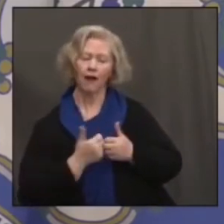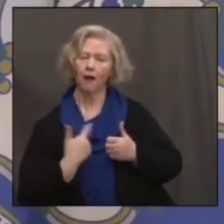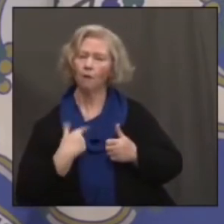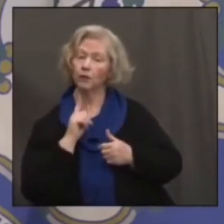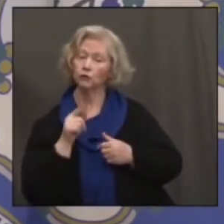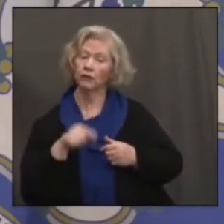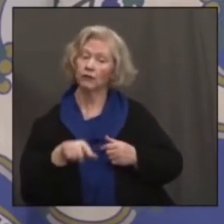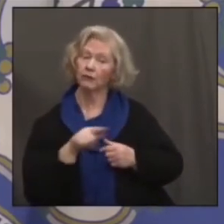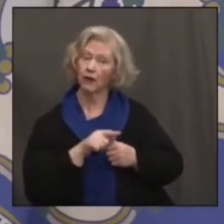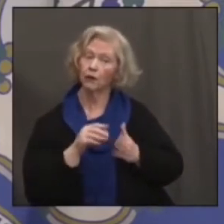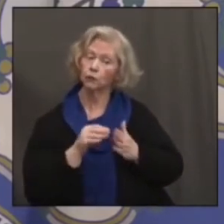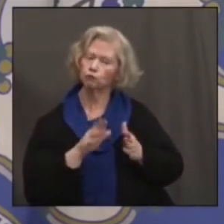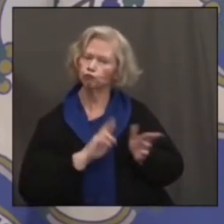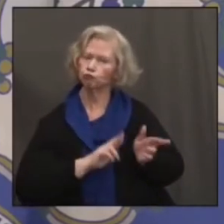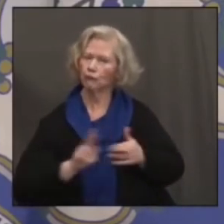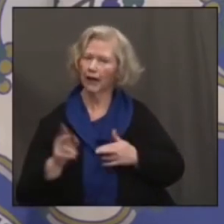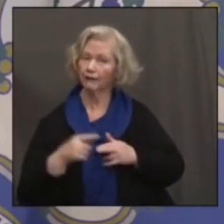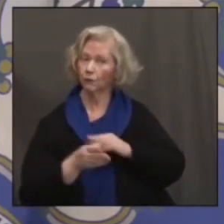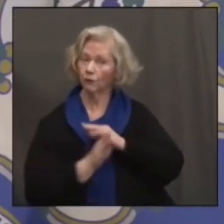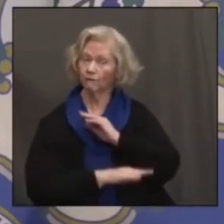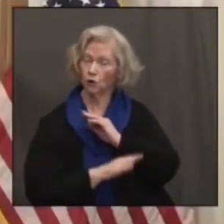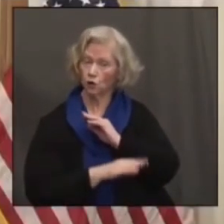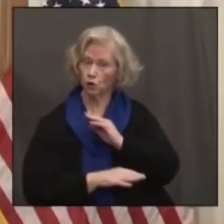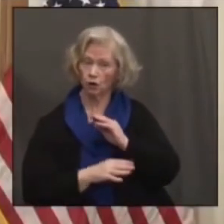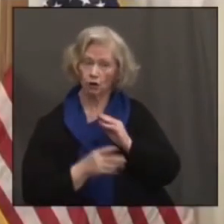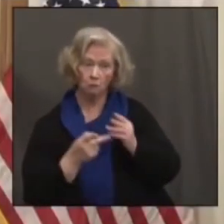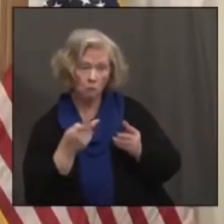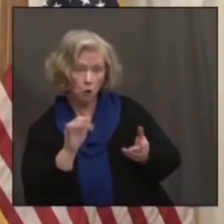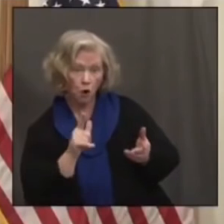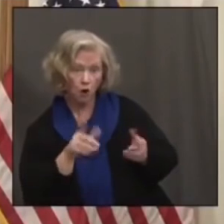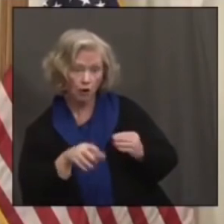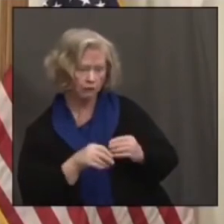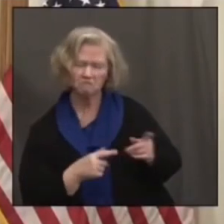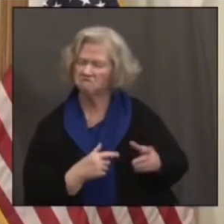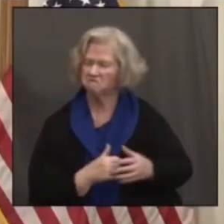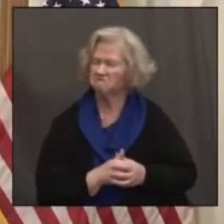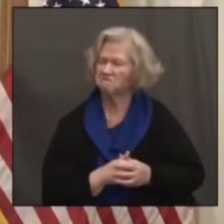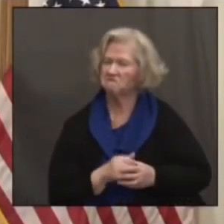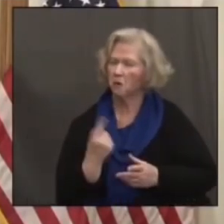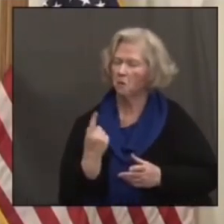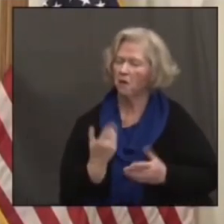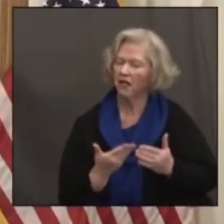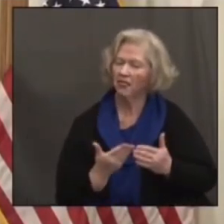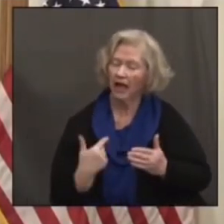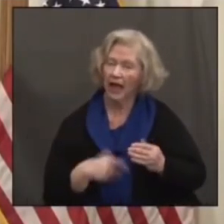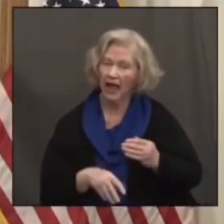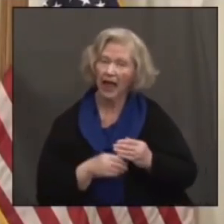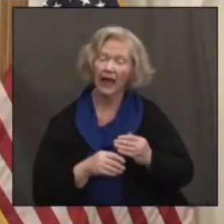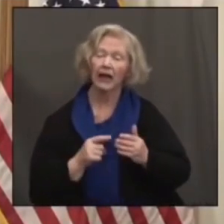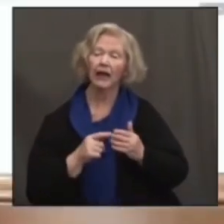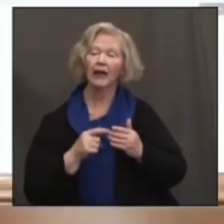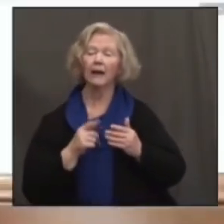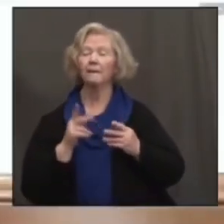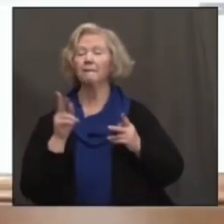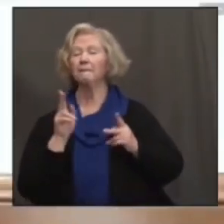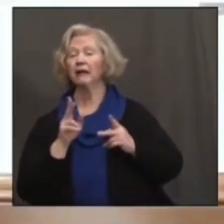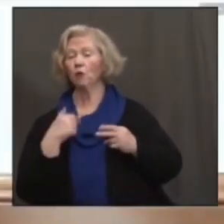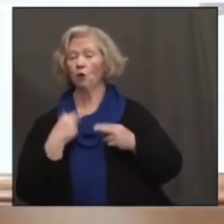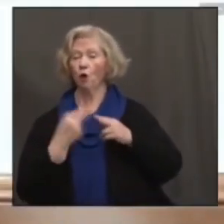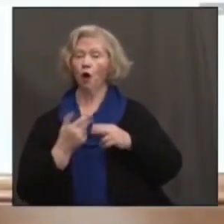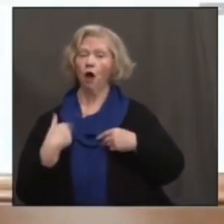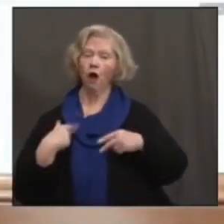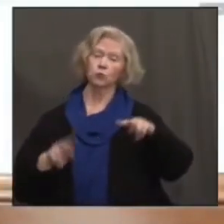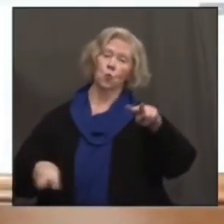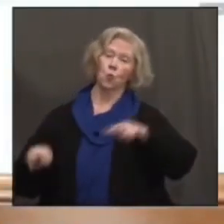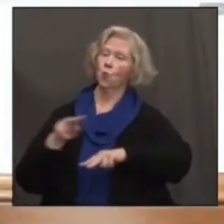ready for September? Anything to add to that, Paul? No, I think one thing I would just add, Governor, some people might call it oversight. We